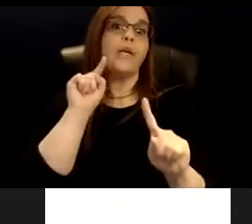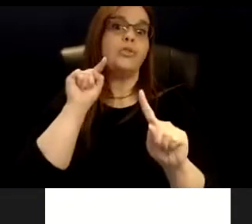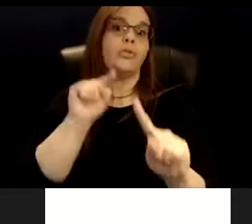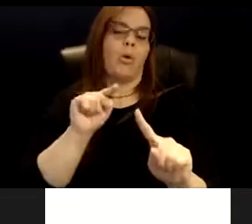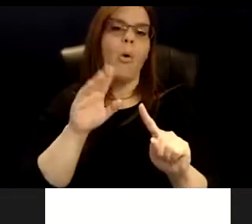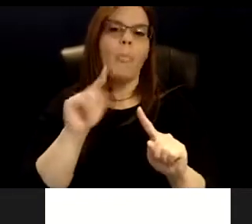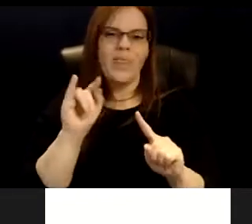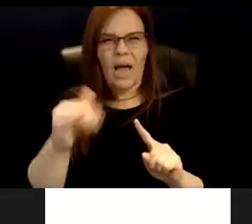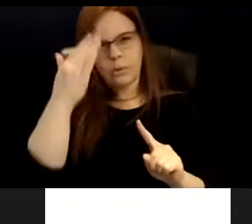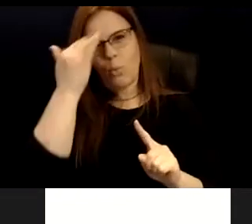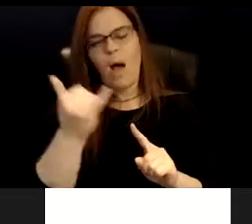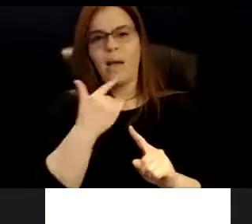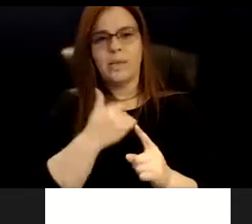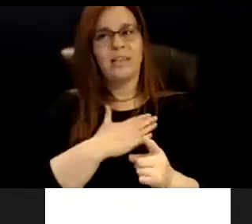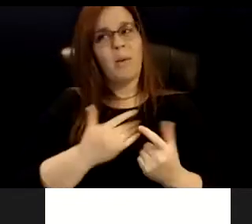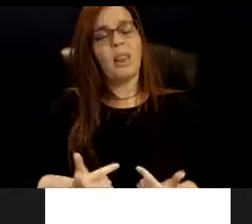my life's work.